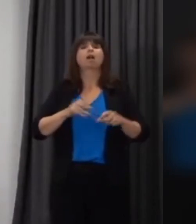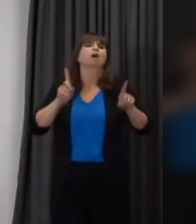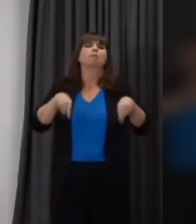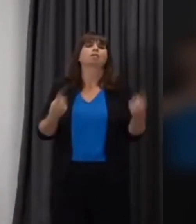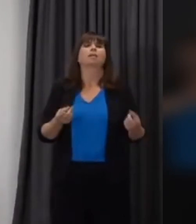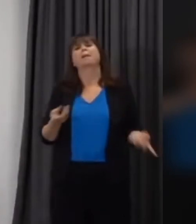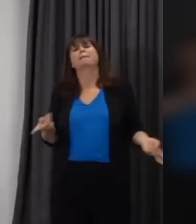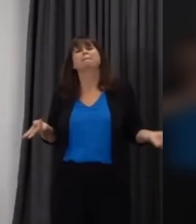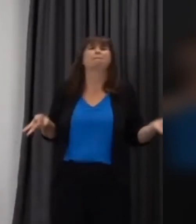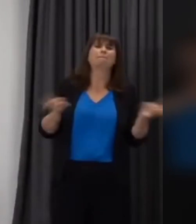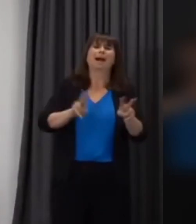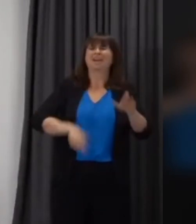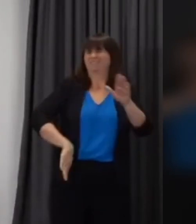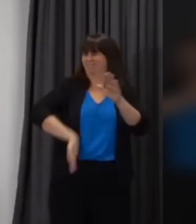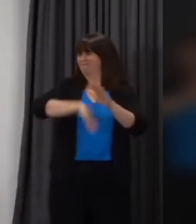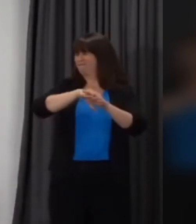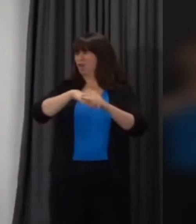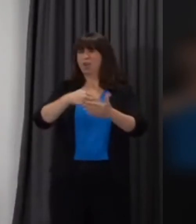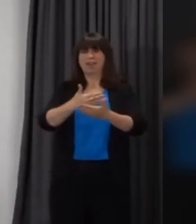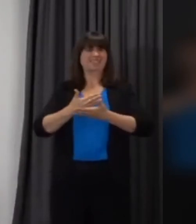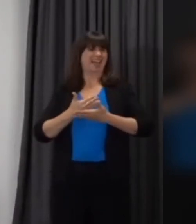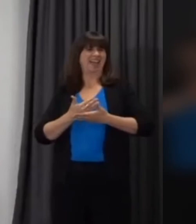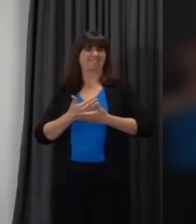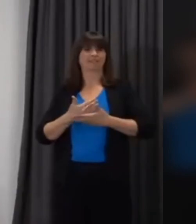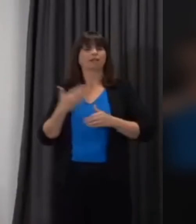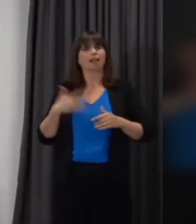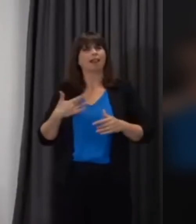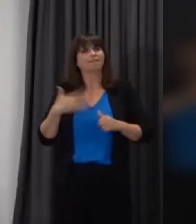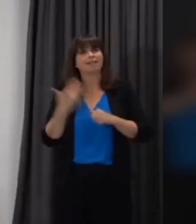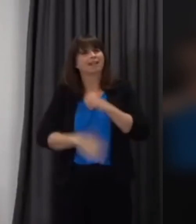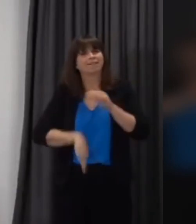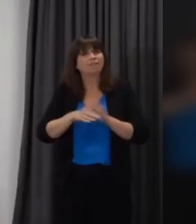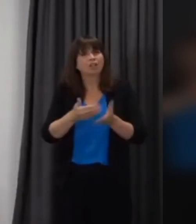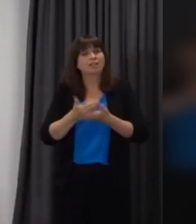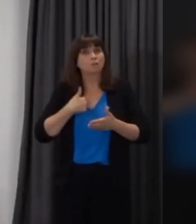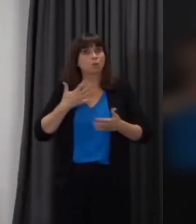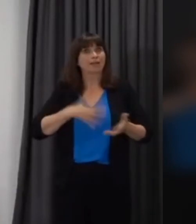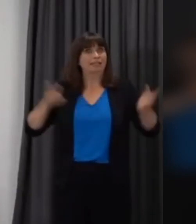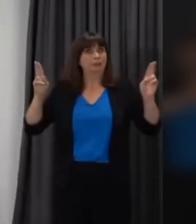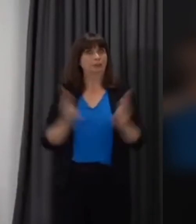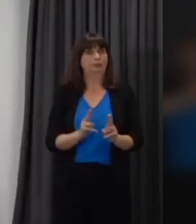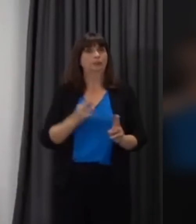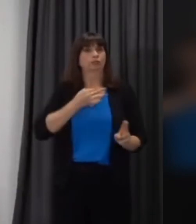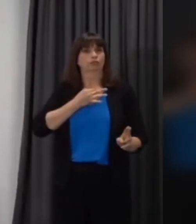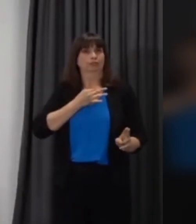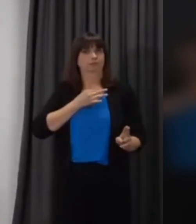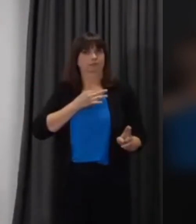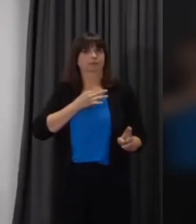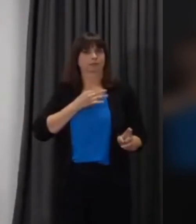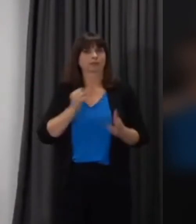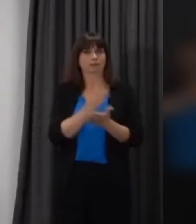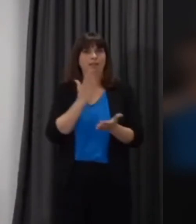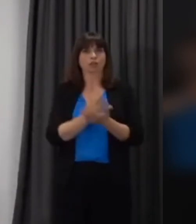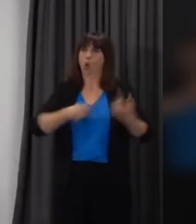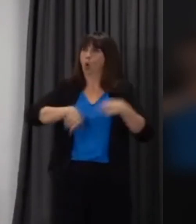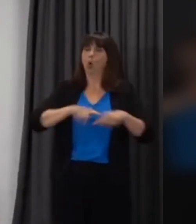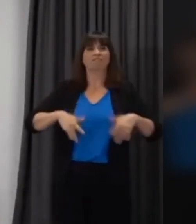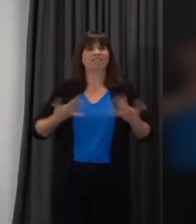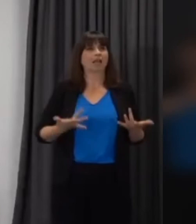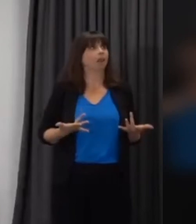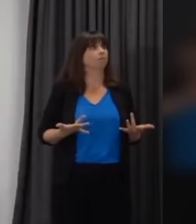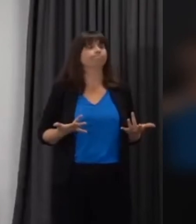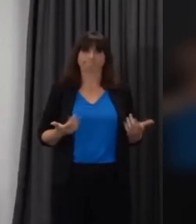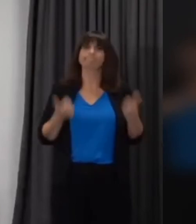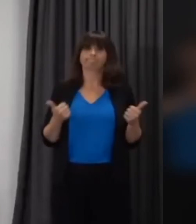risk but we can do our very best to minimize that risk and to provide confidence and the infrastructure to manage risk